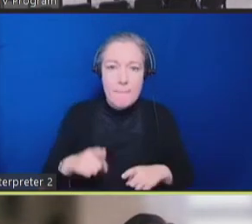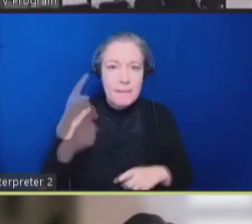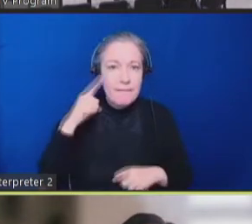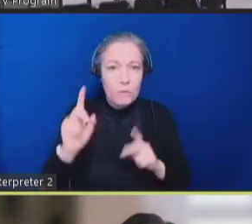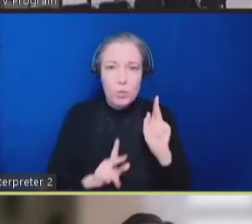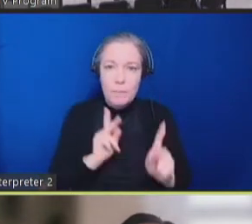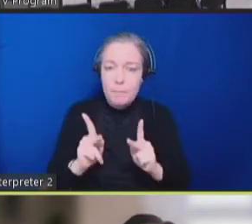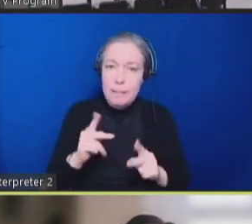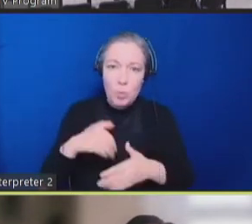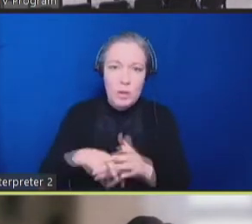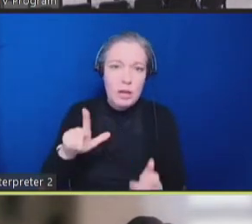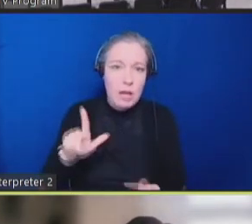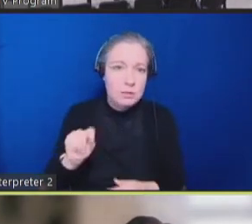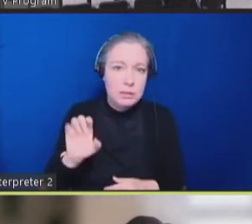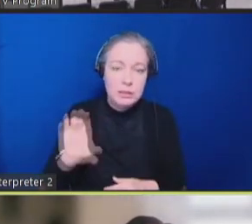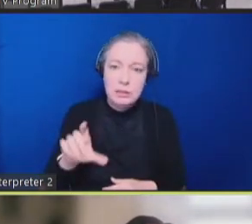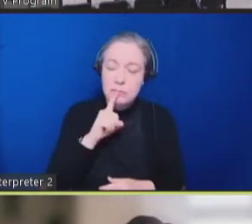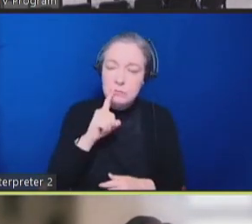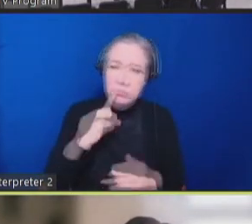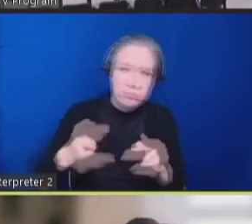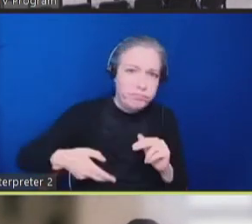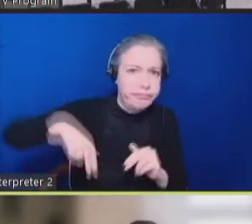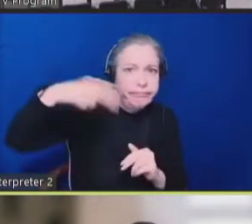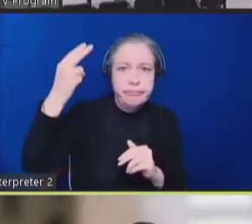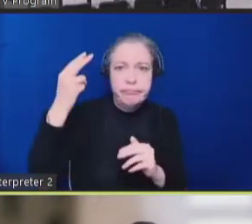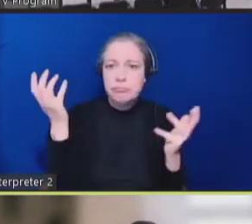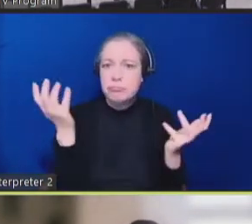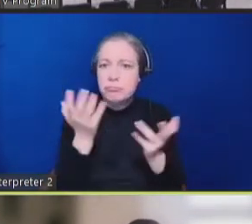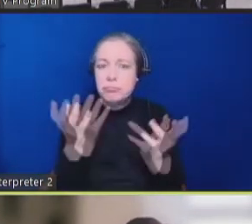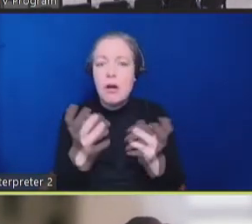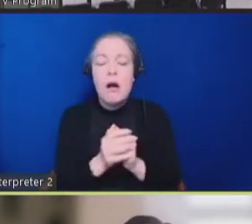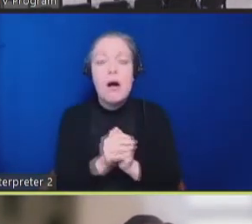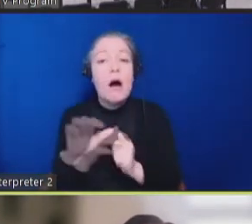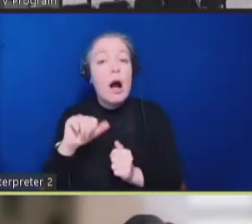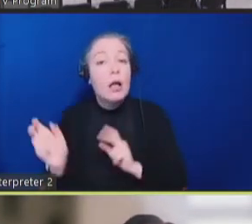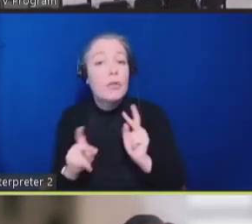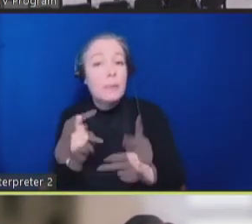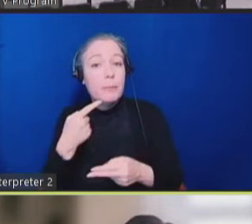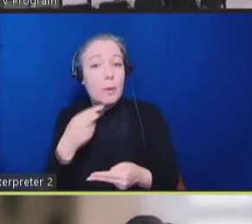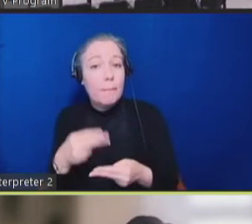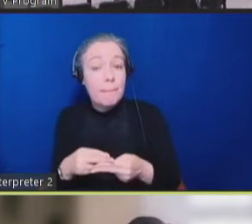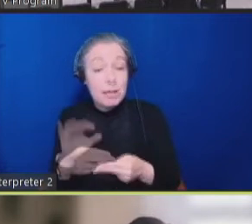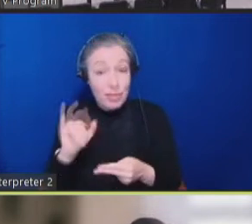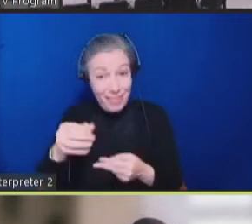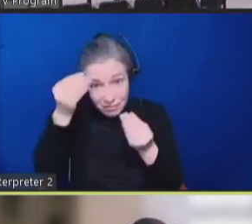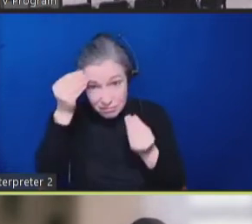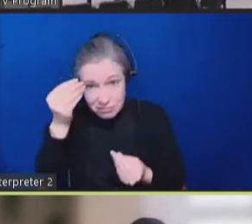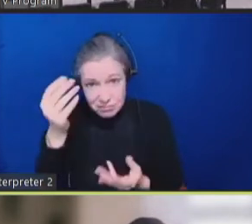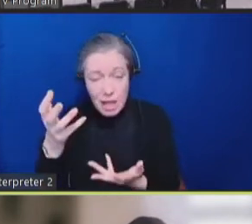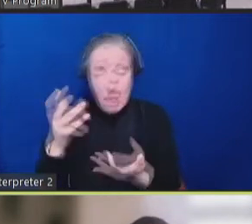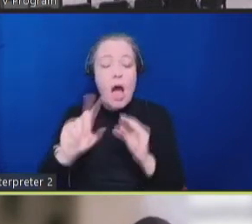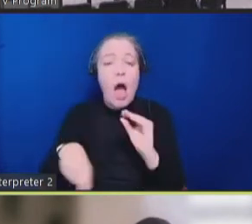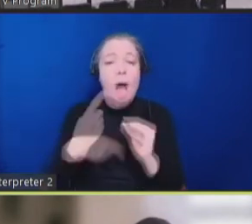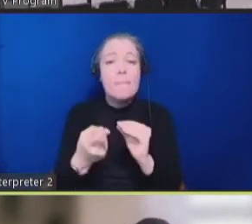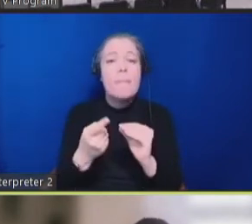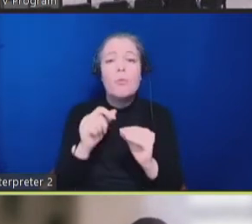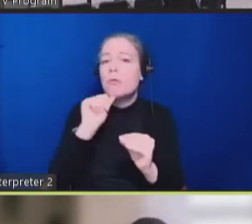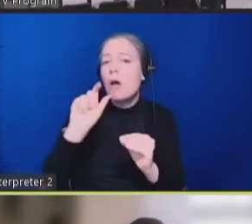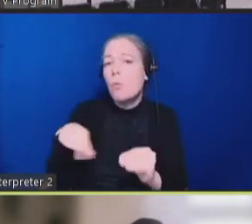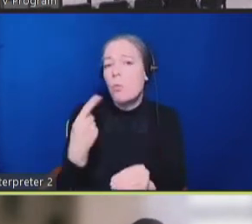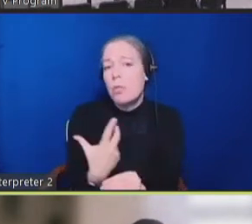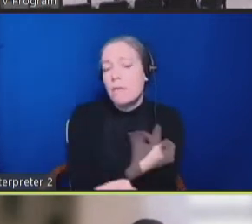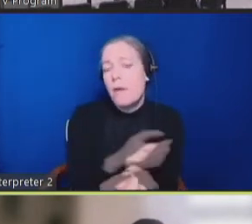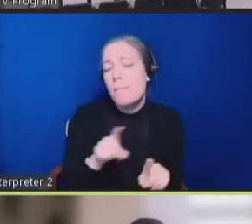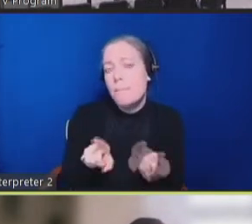facilities. As others on the panel have mentioned, data about not only vaccination but also COVID